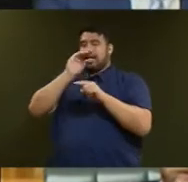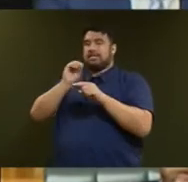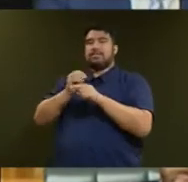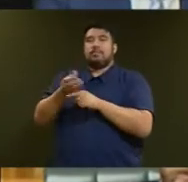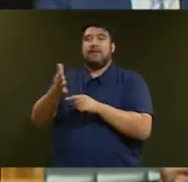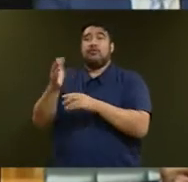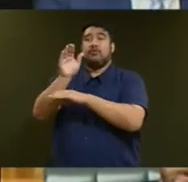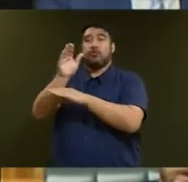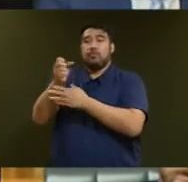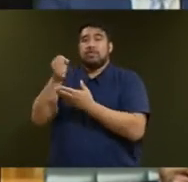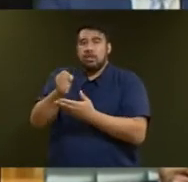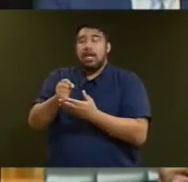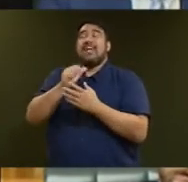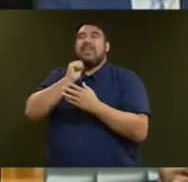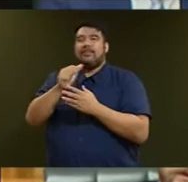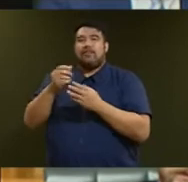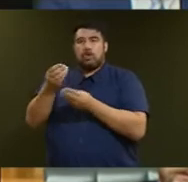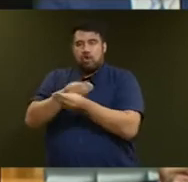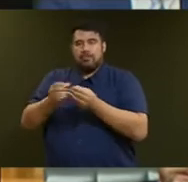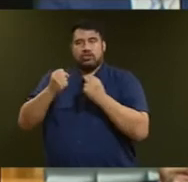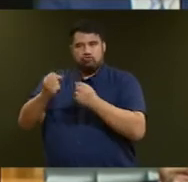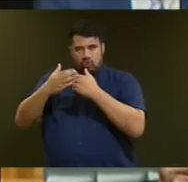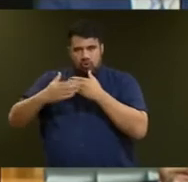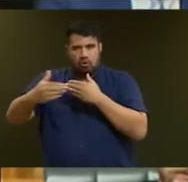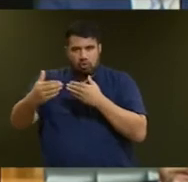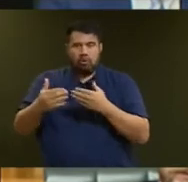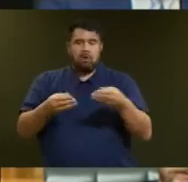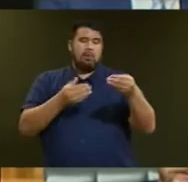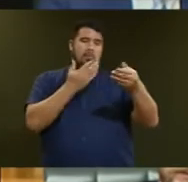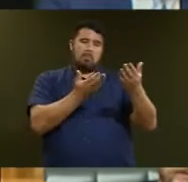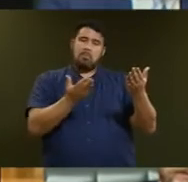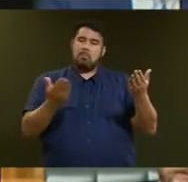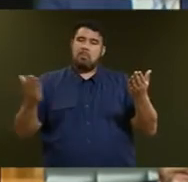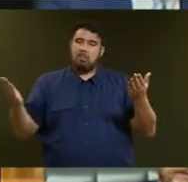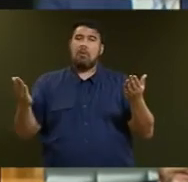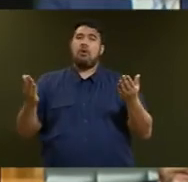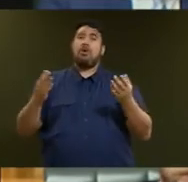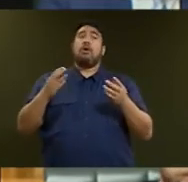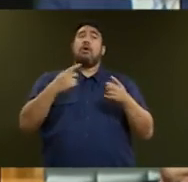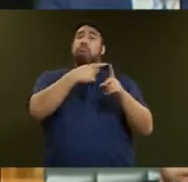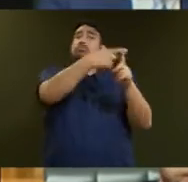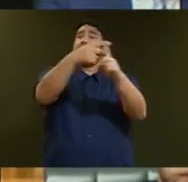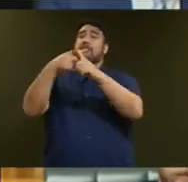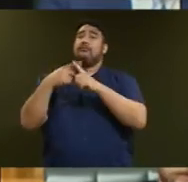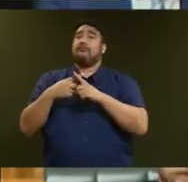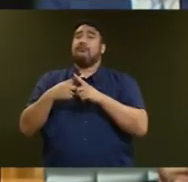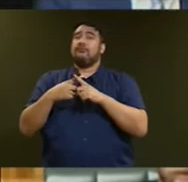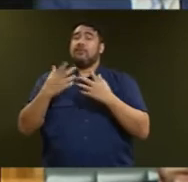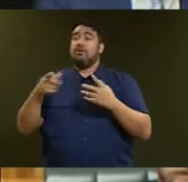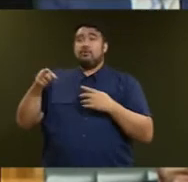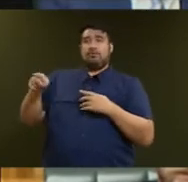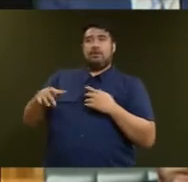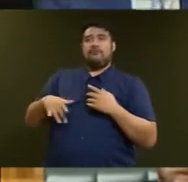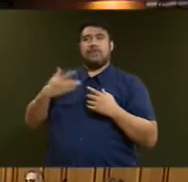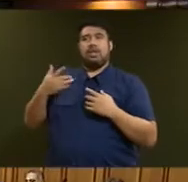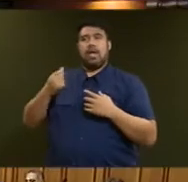as long as the economy stays strong. There is nothing jumping out suggesting that announcements in the Budget will provide any impediment to the